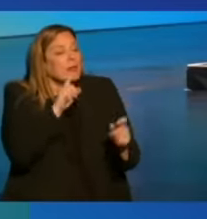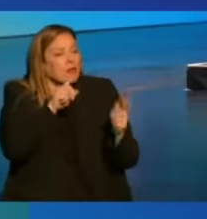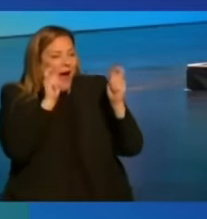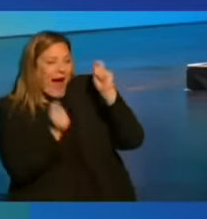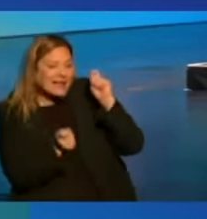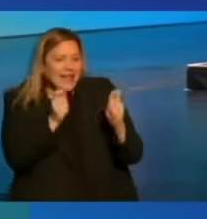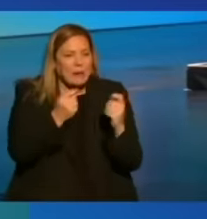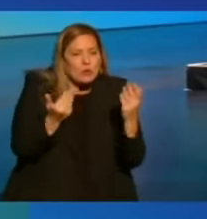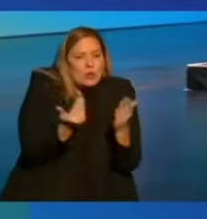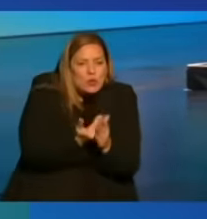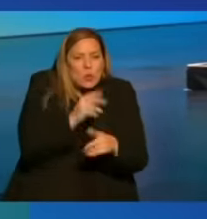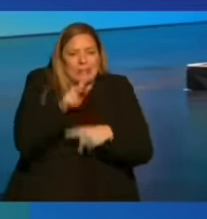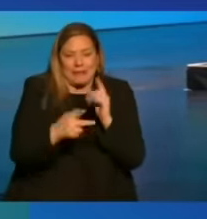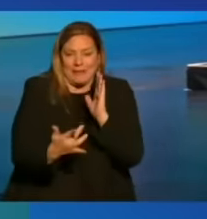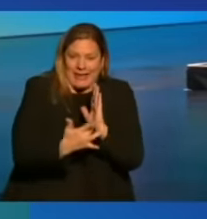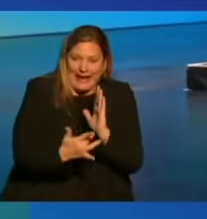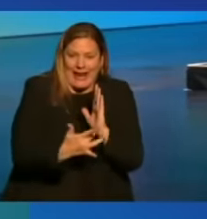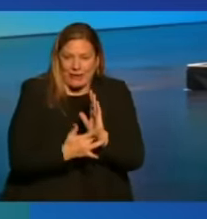technologies.